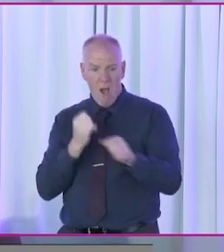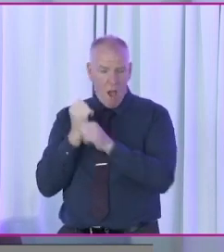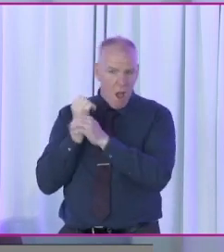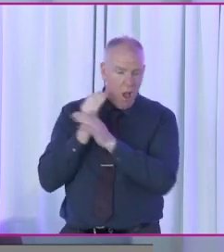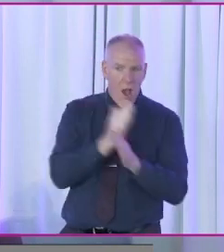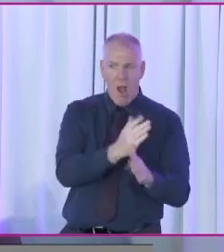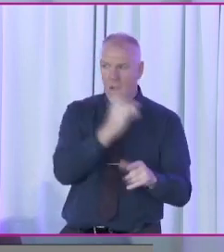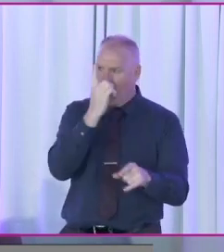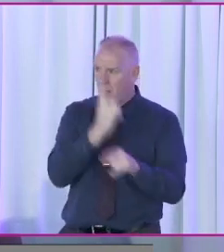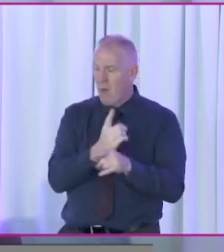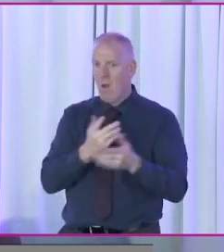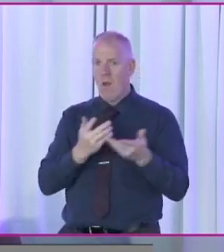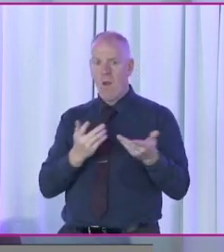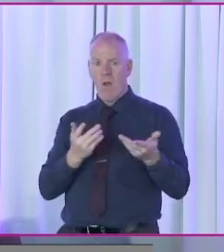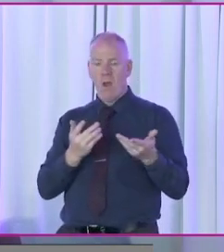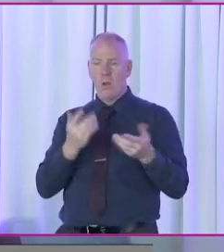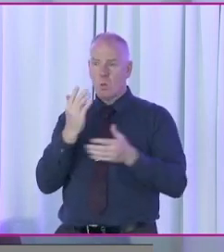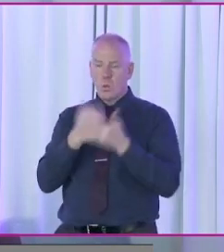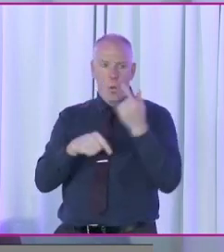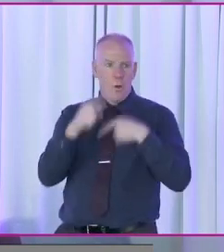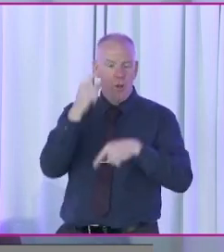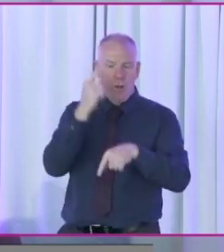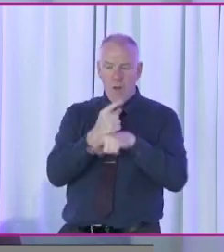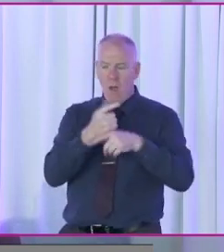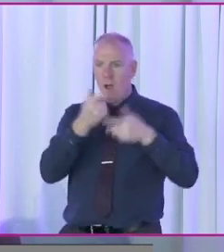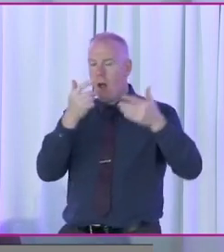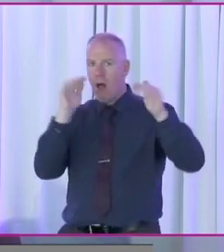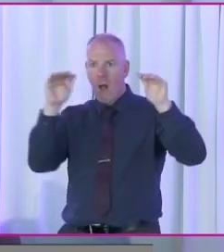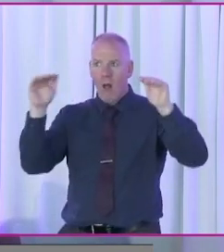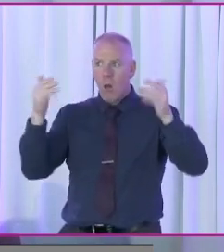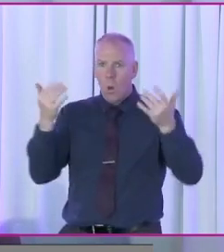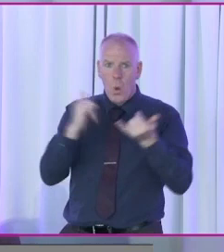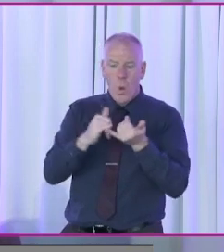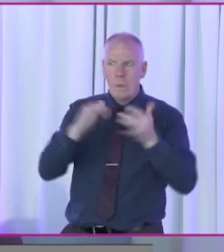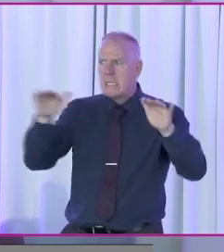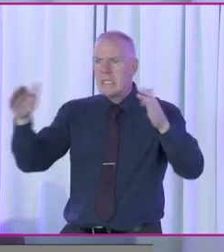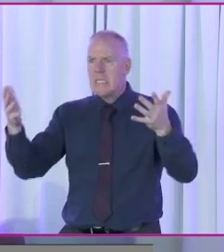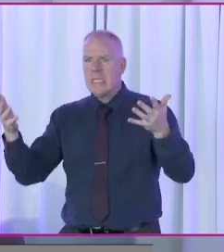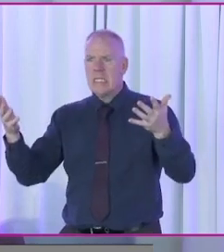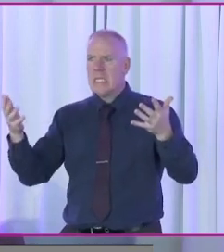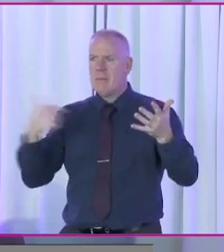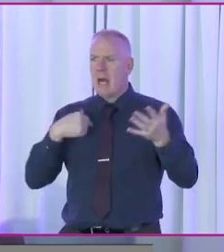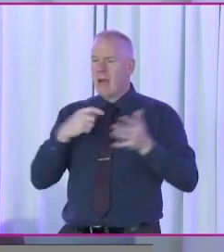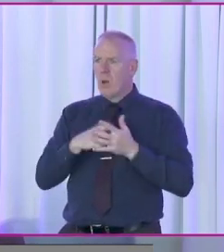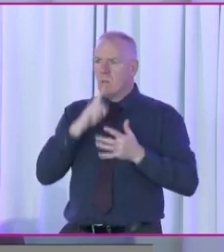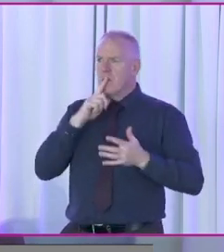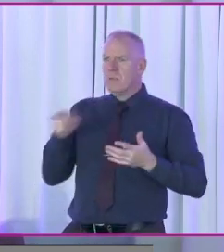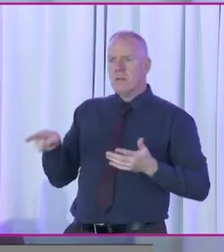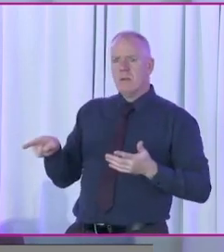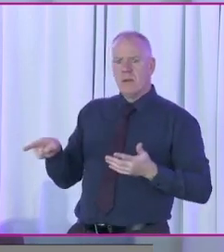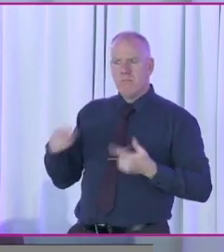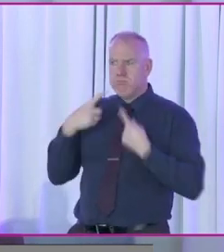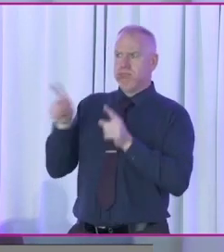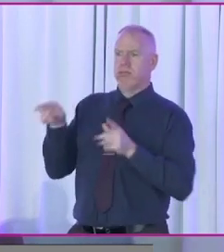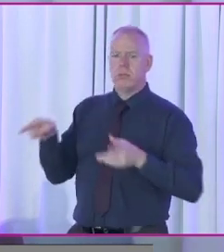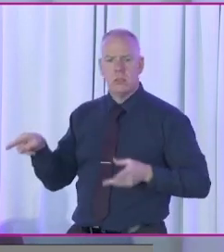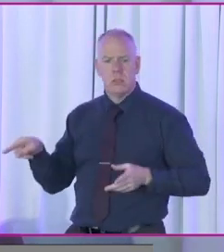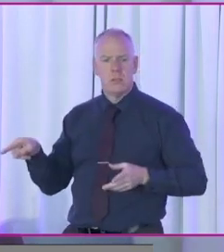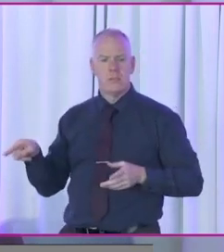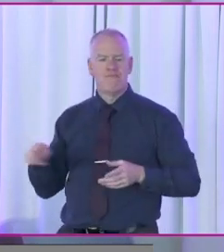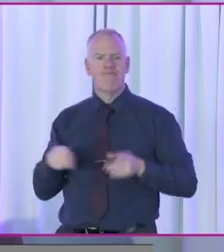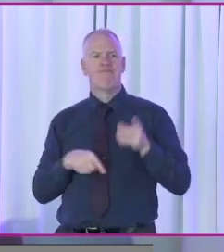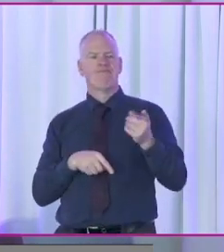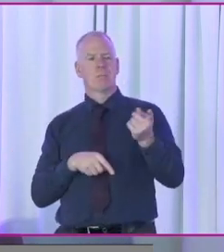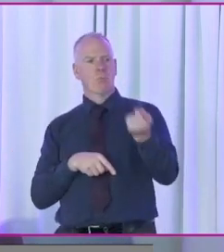have somewhere, the chain of command goes right up, or right across, or wherever. Anyway, so they said,